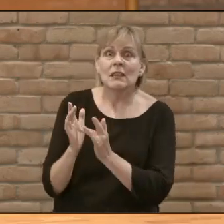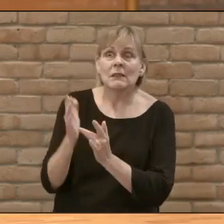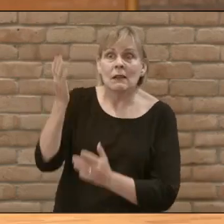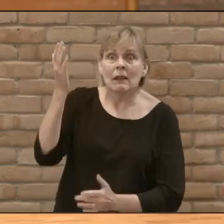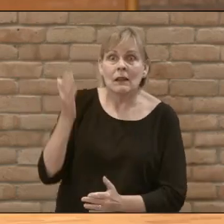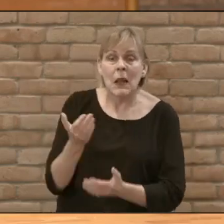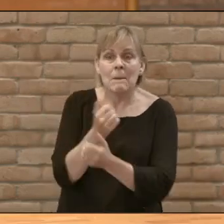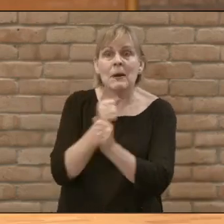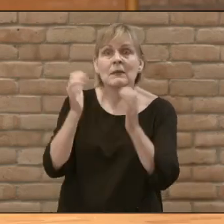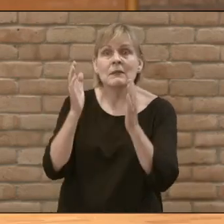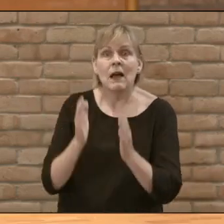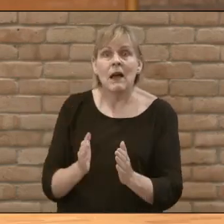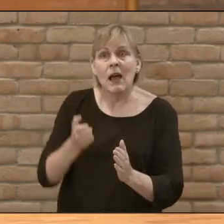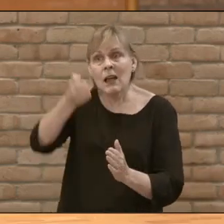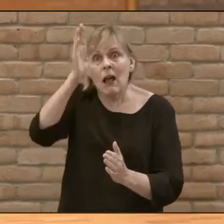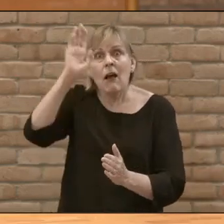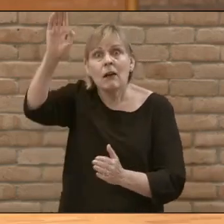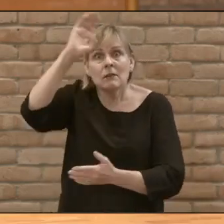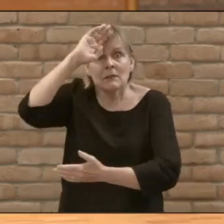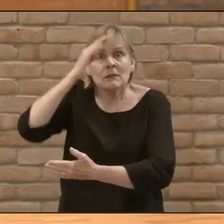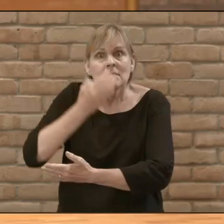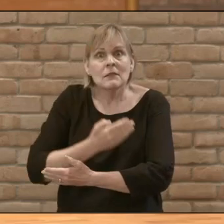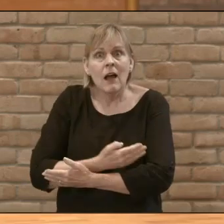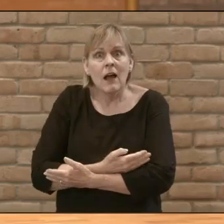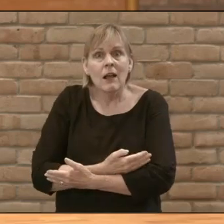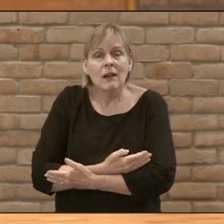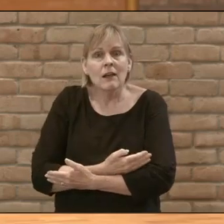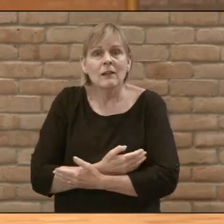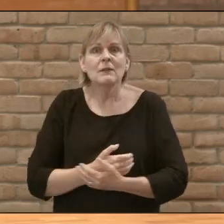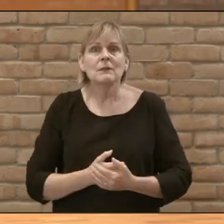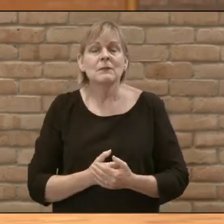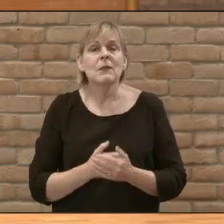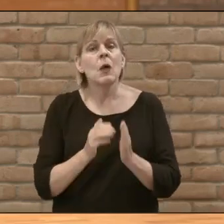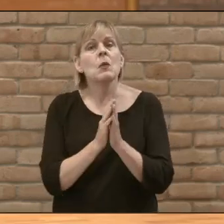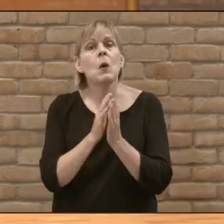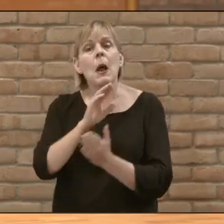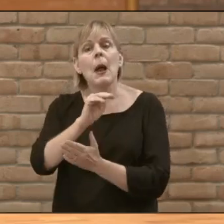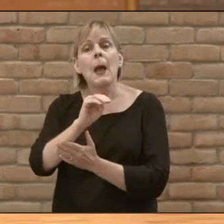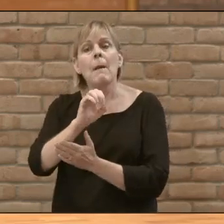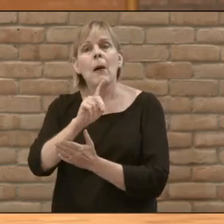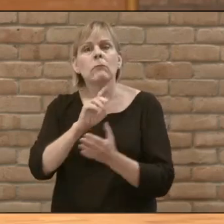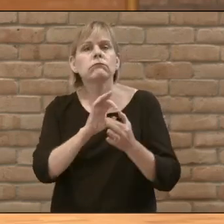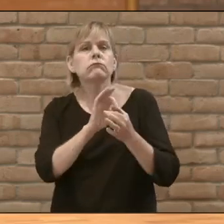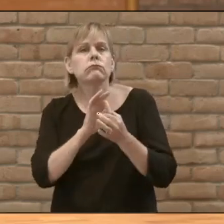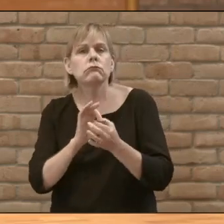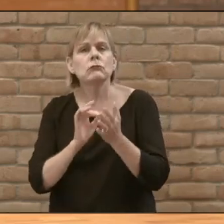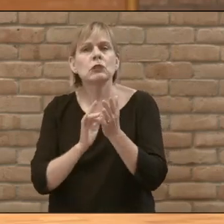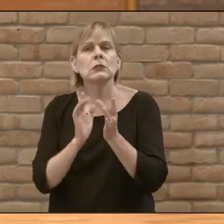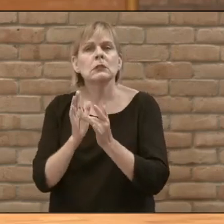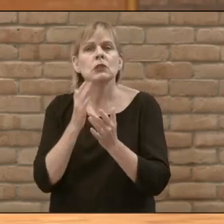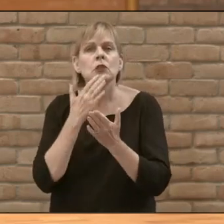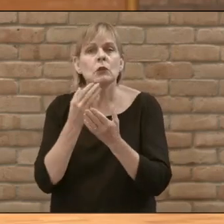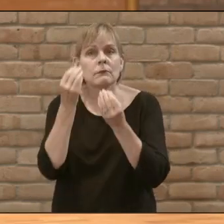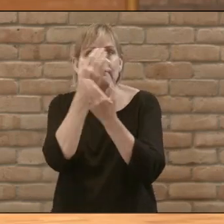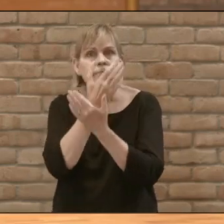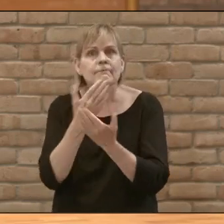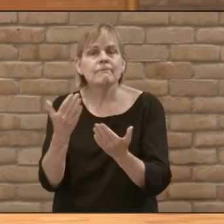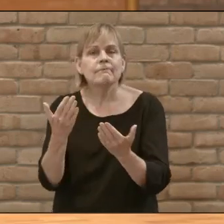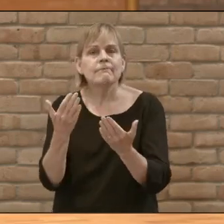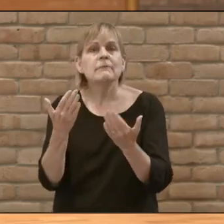have Not only the Messiah The Son of God And all of the book of Mark Is about the good news around Jesus And so as we dive